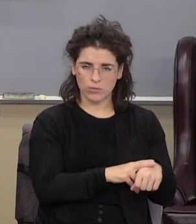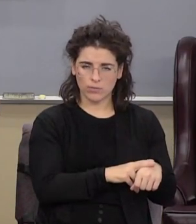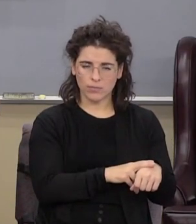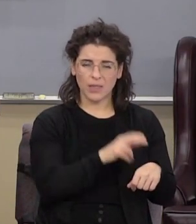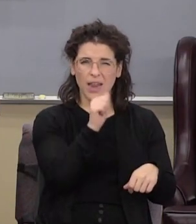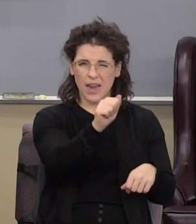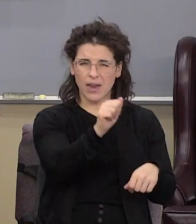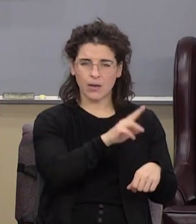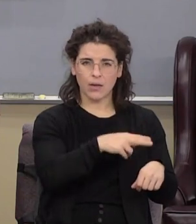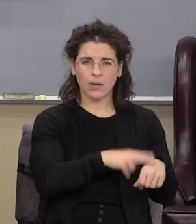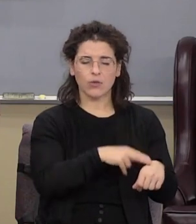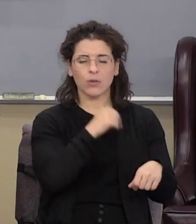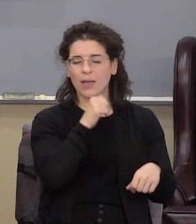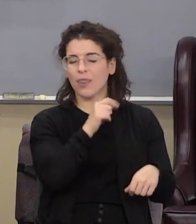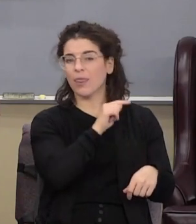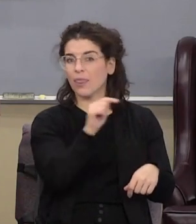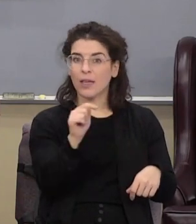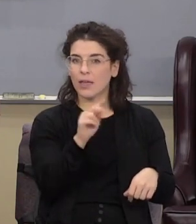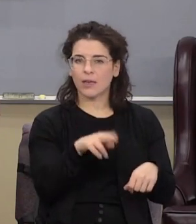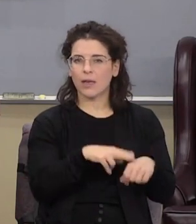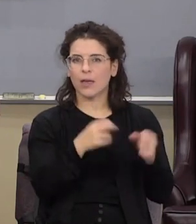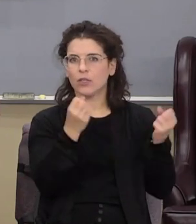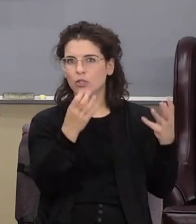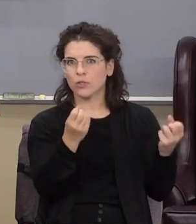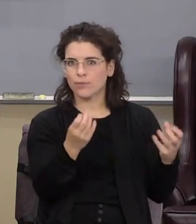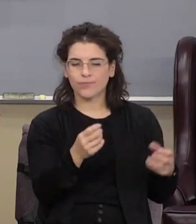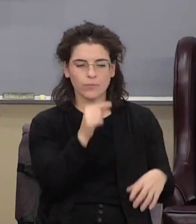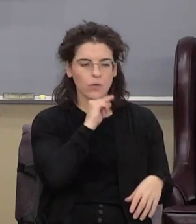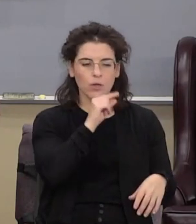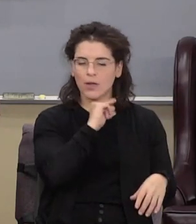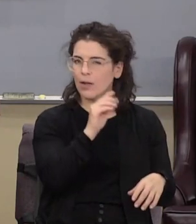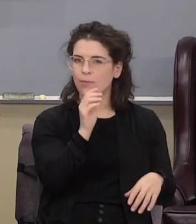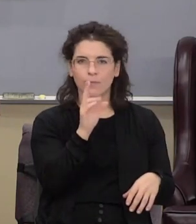notice not the nations not the Gentiles